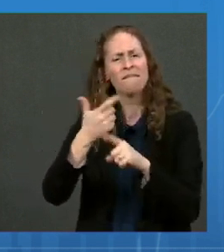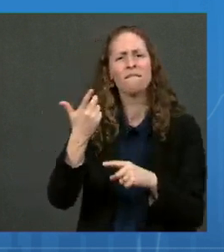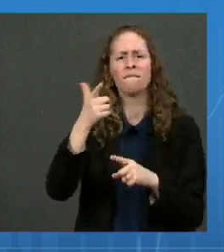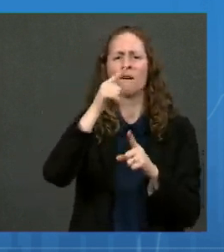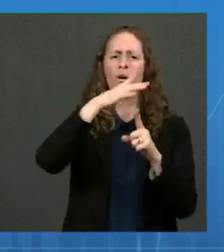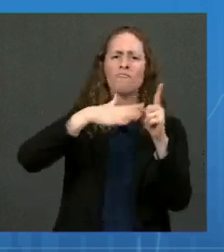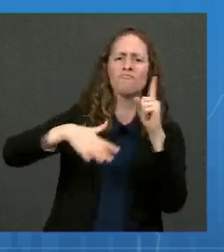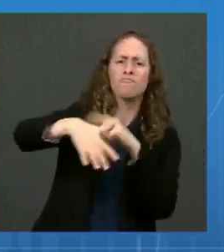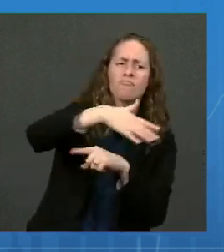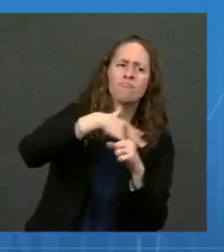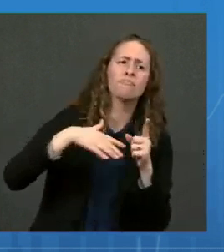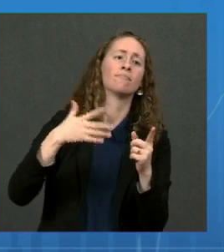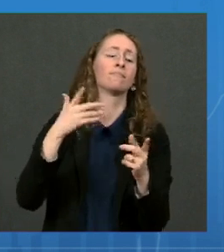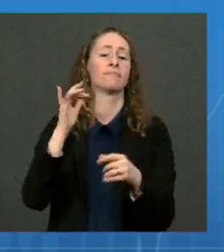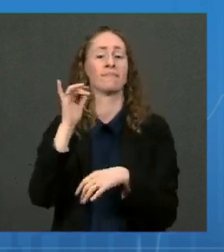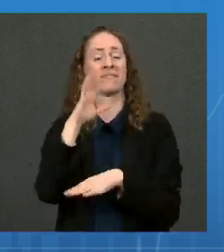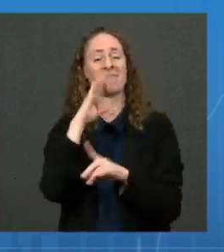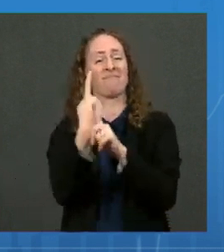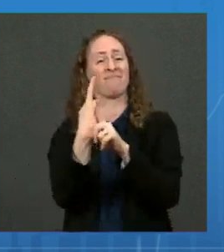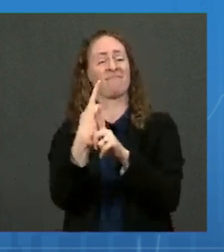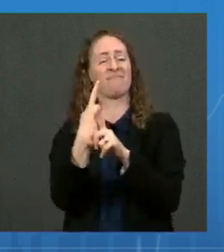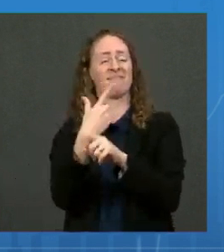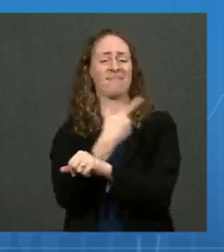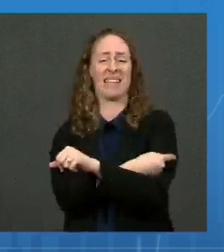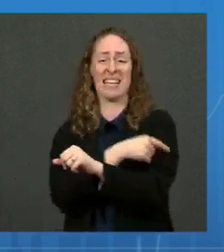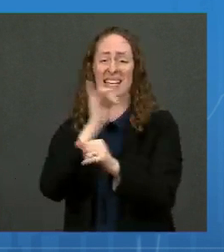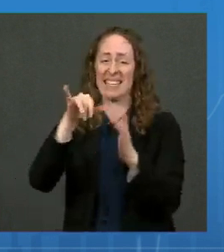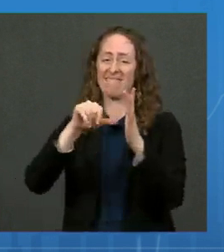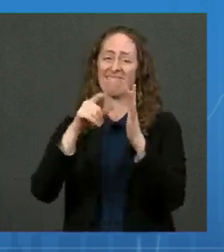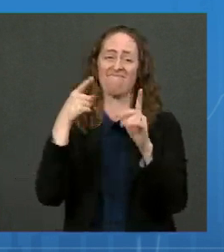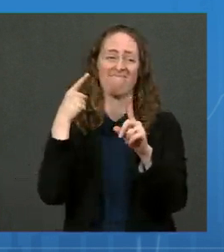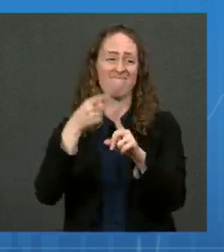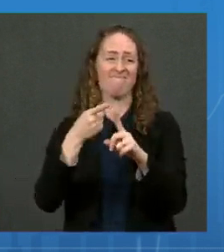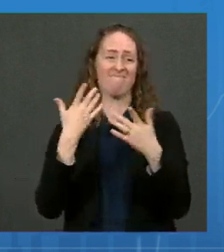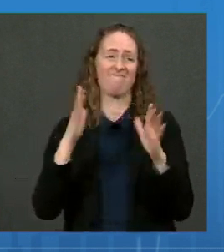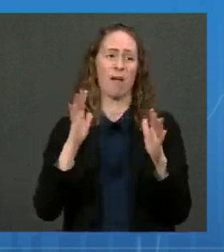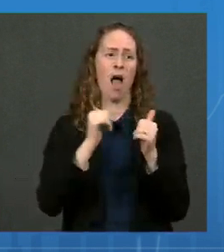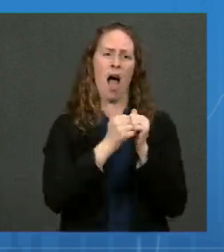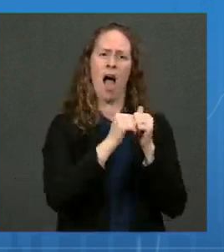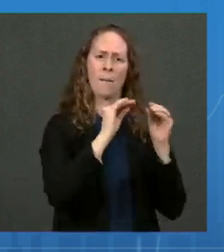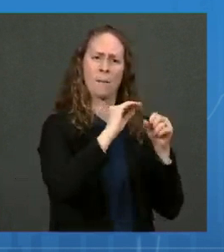Vaccination is the answer to getting us to control. Back to you, Dr. Murthy.